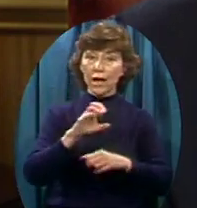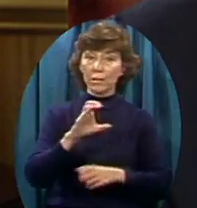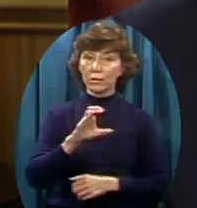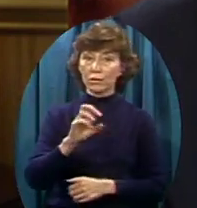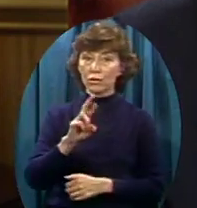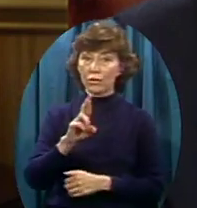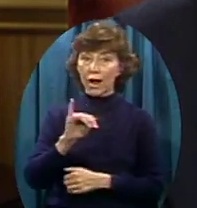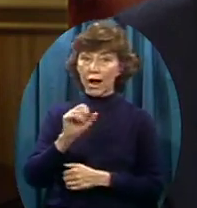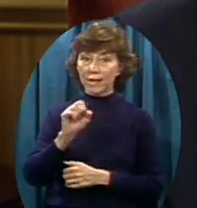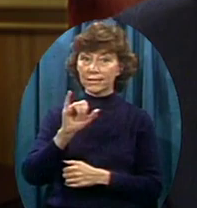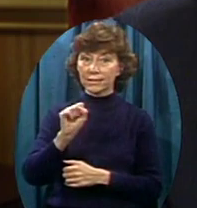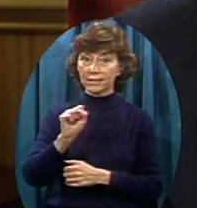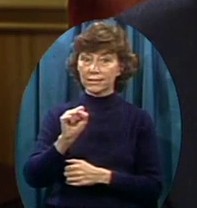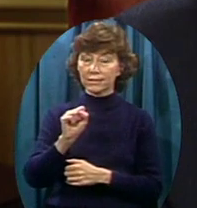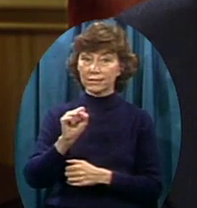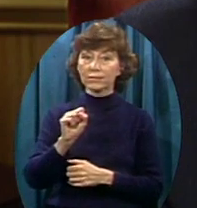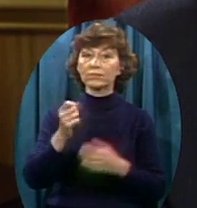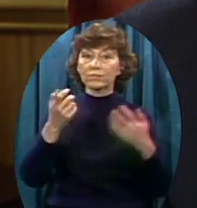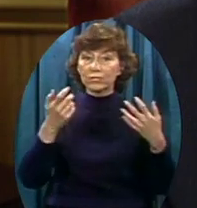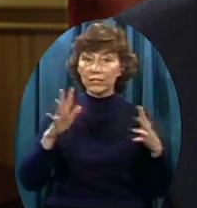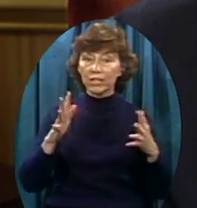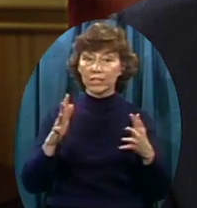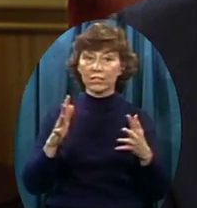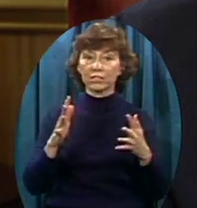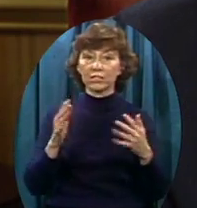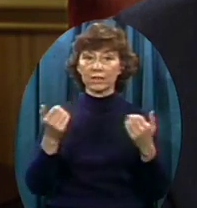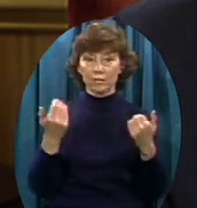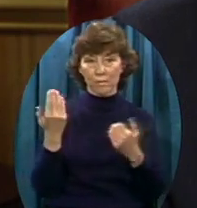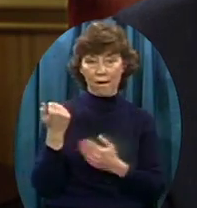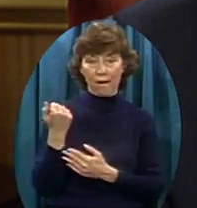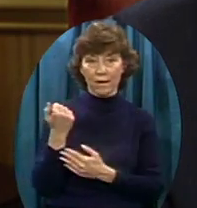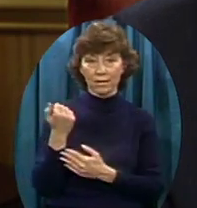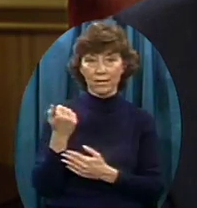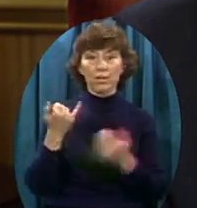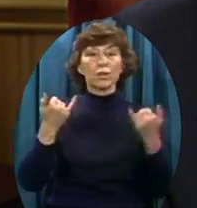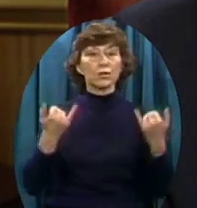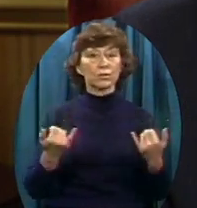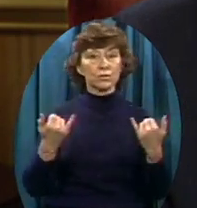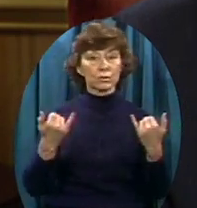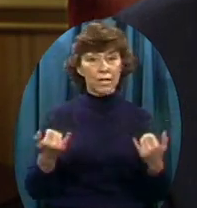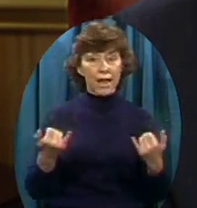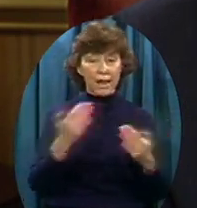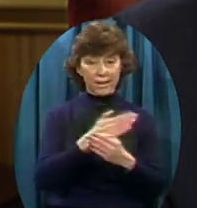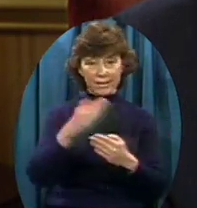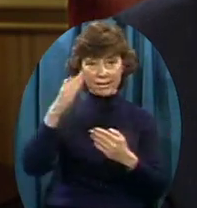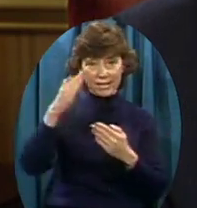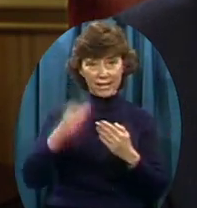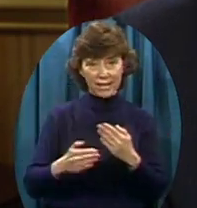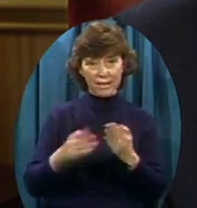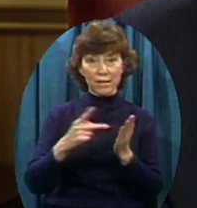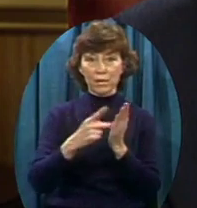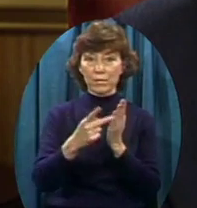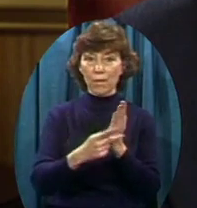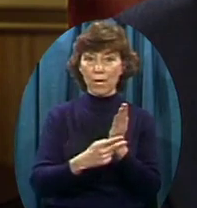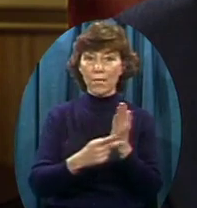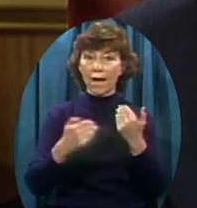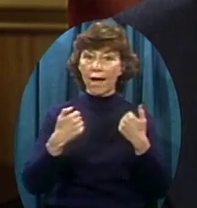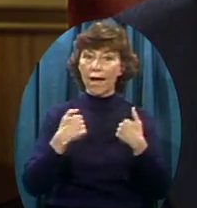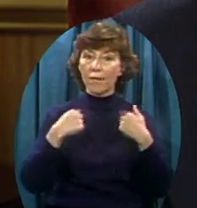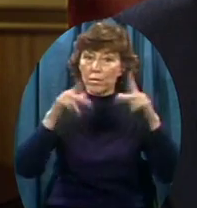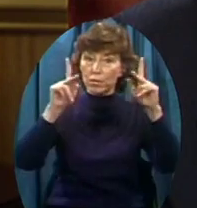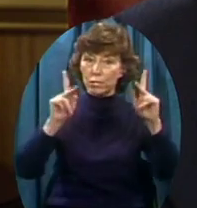of today's service, I'm going to have a very special, a very important, a very personal announcement to make.